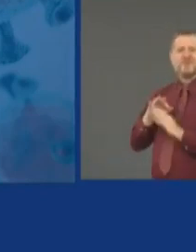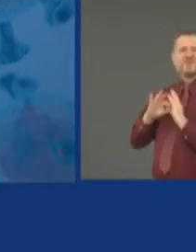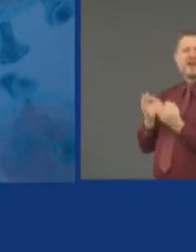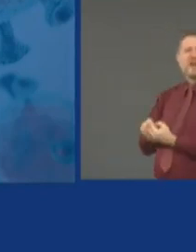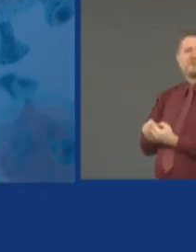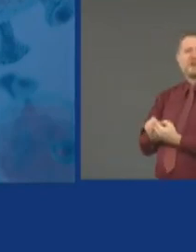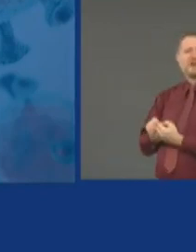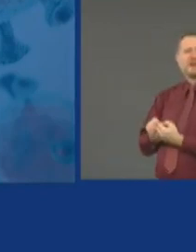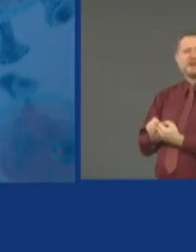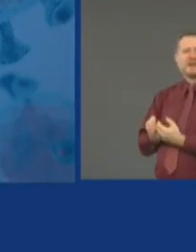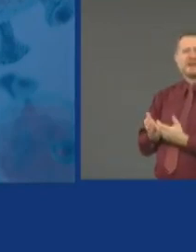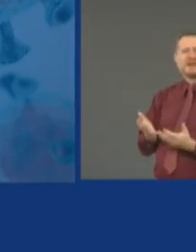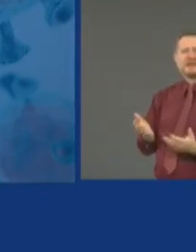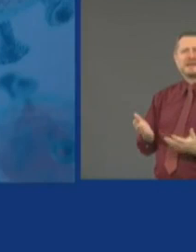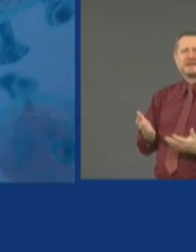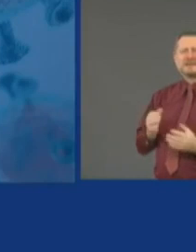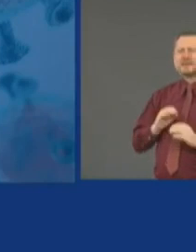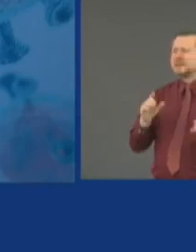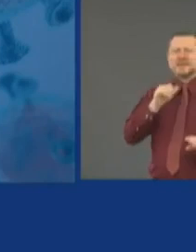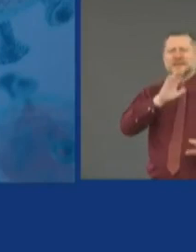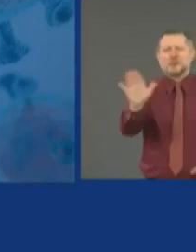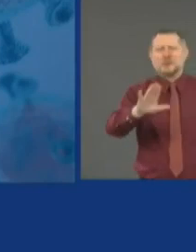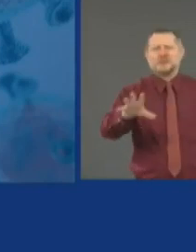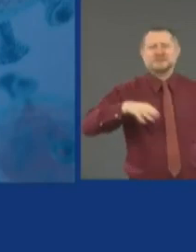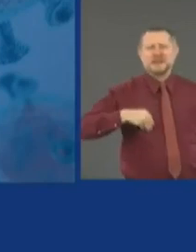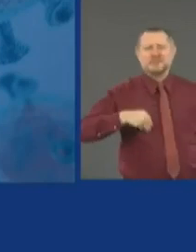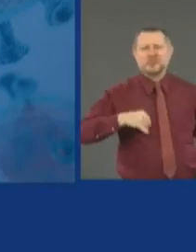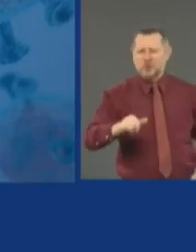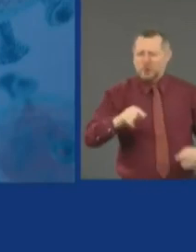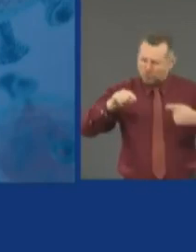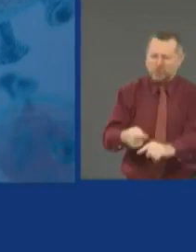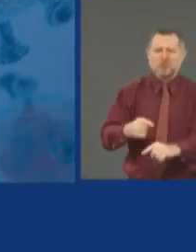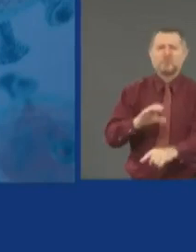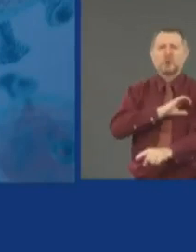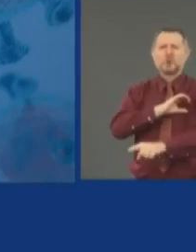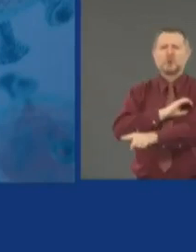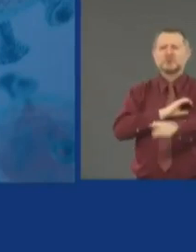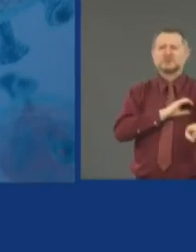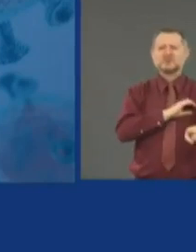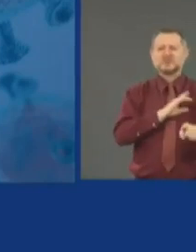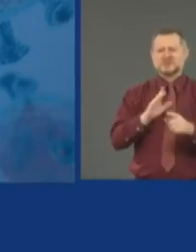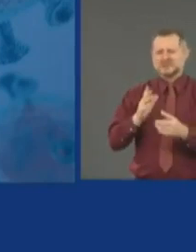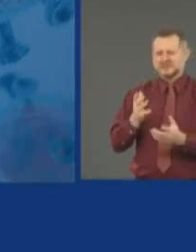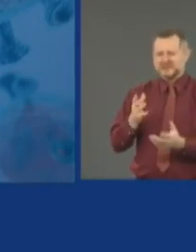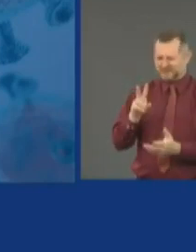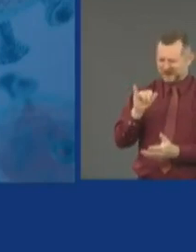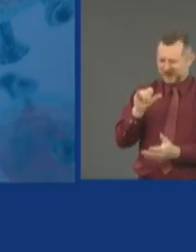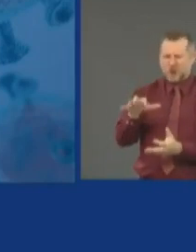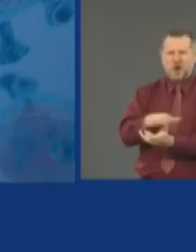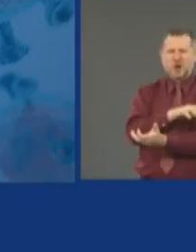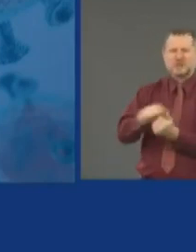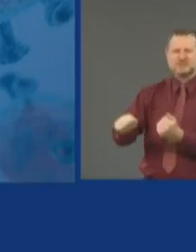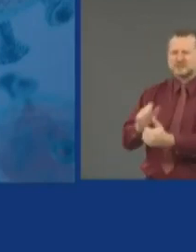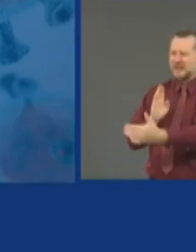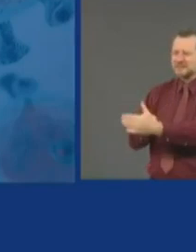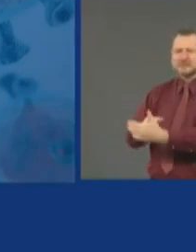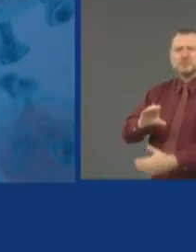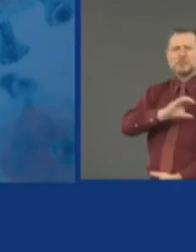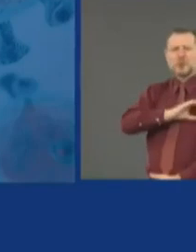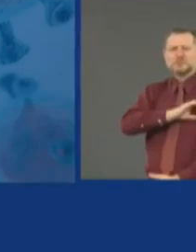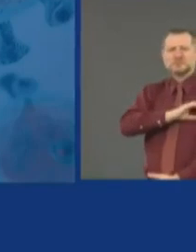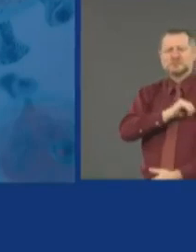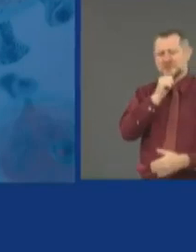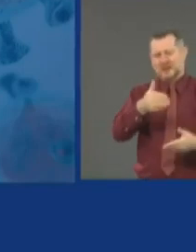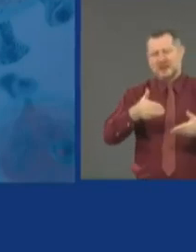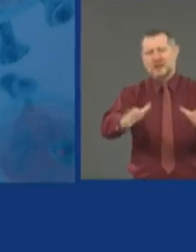officer, period, in any part of this state, period. I also want